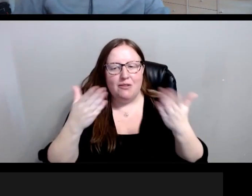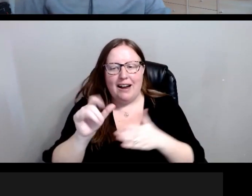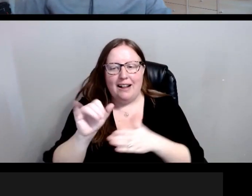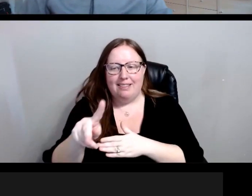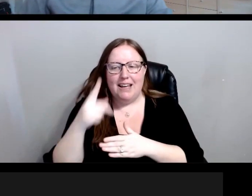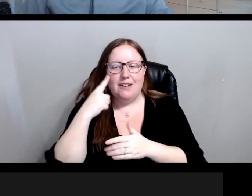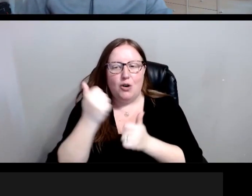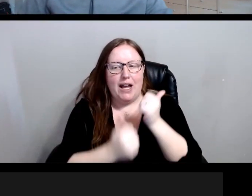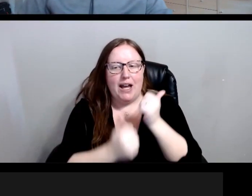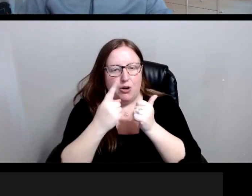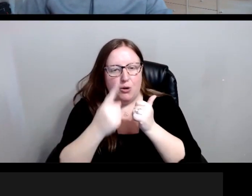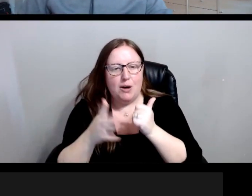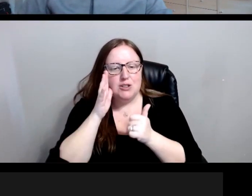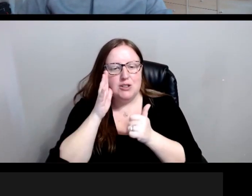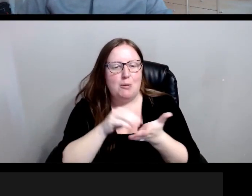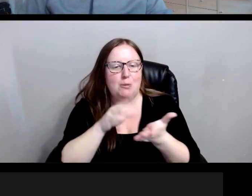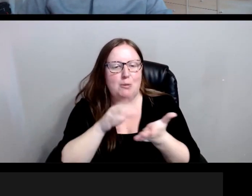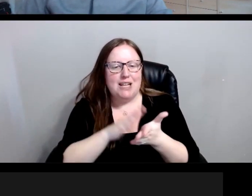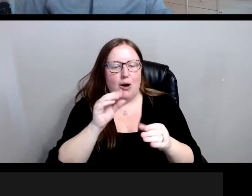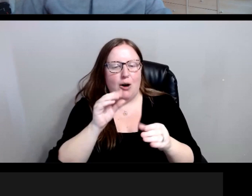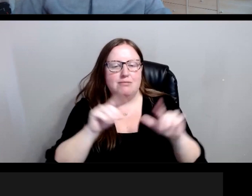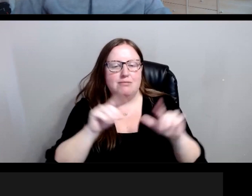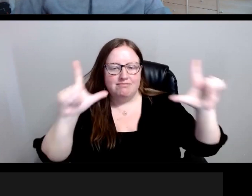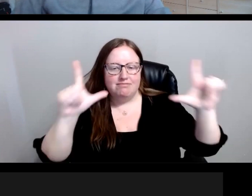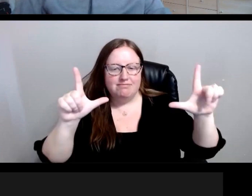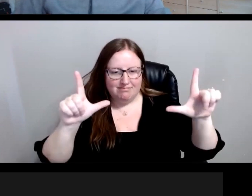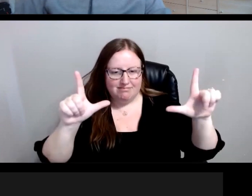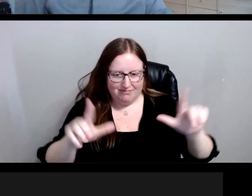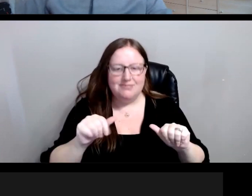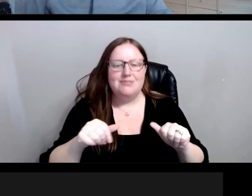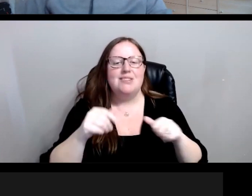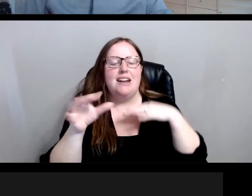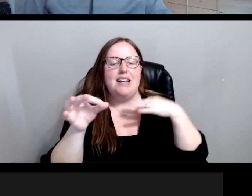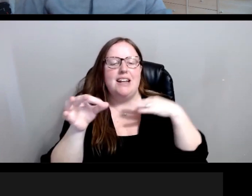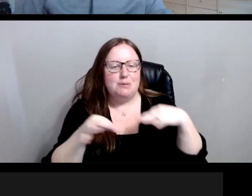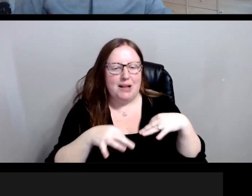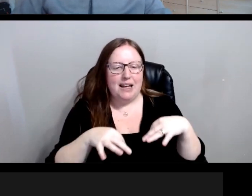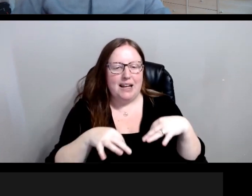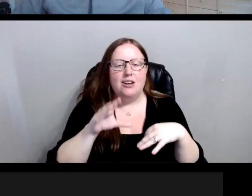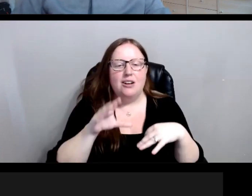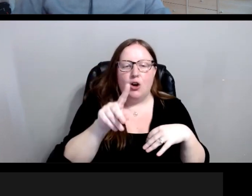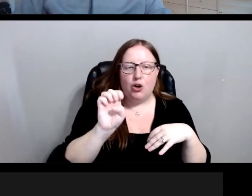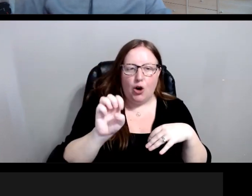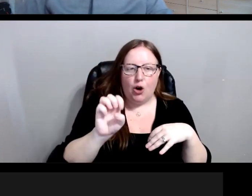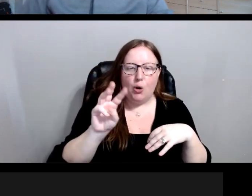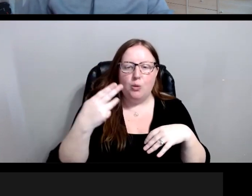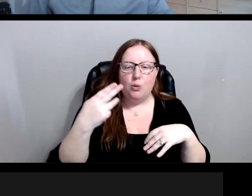everyone. So, let go ahead and throw that on the chat or on the screen. So, an explainer video of Amazon Code Whisperer is here.